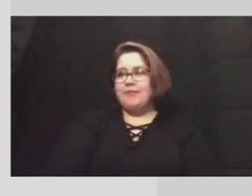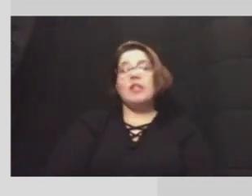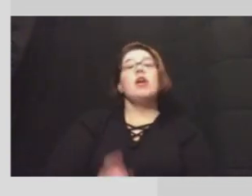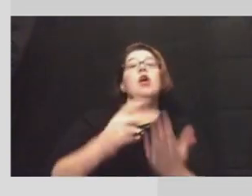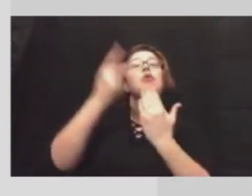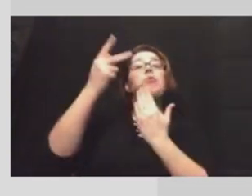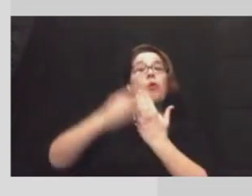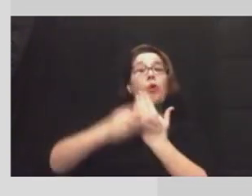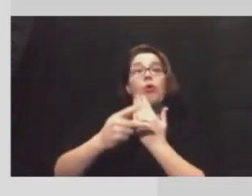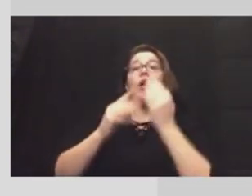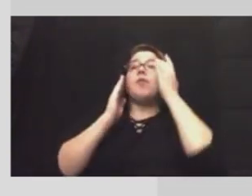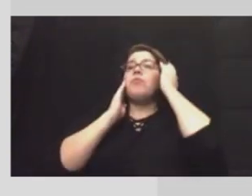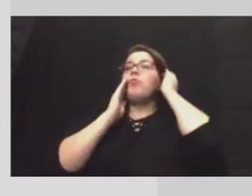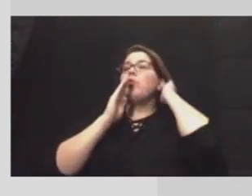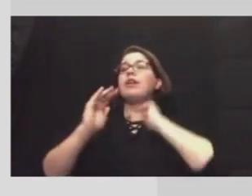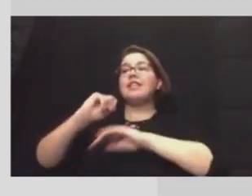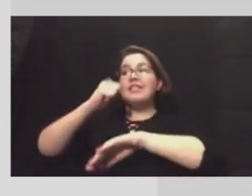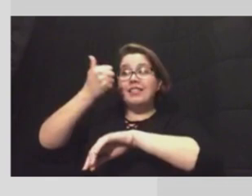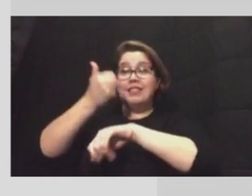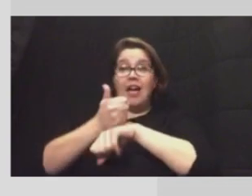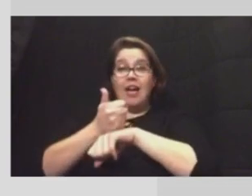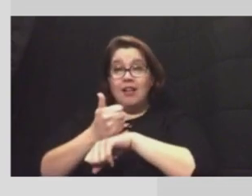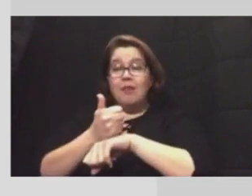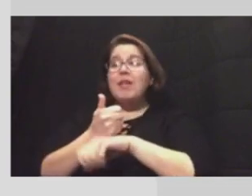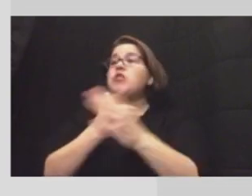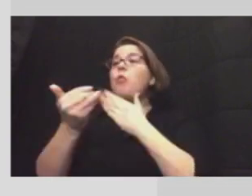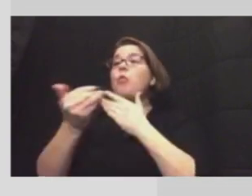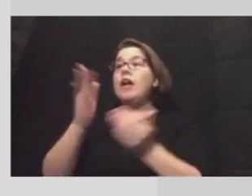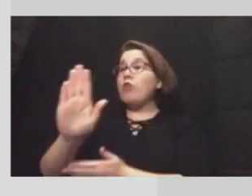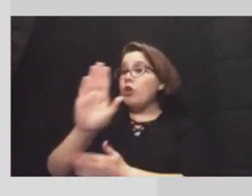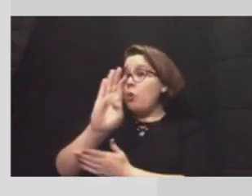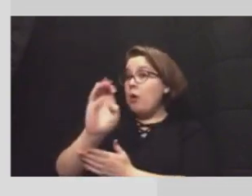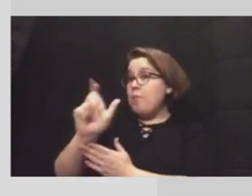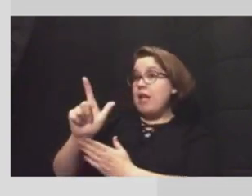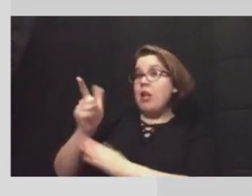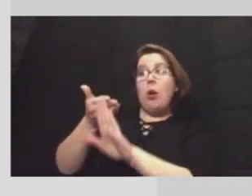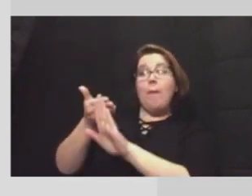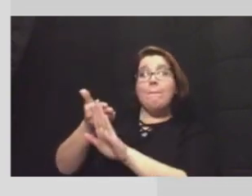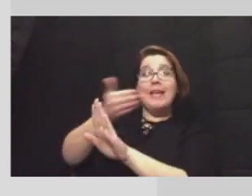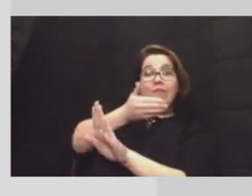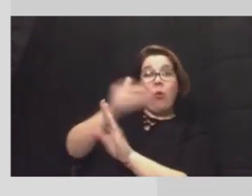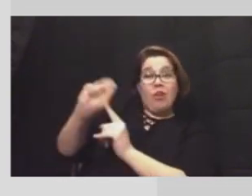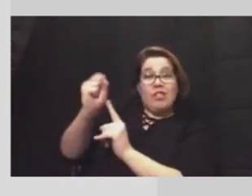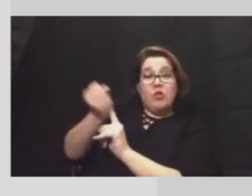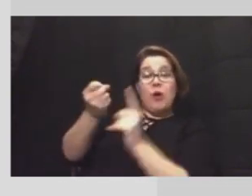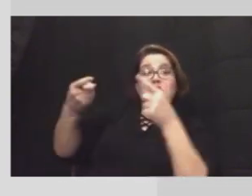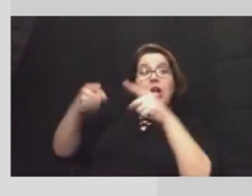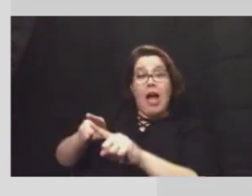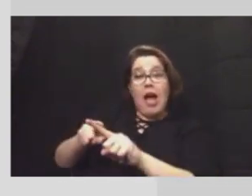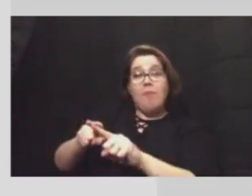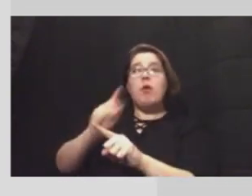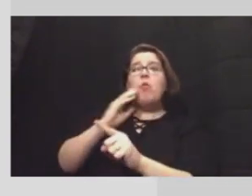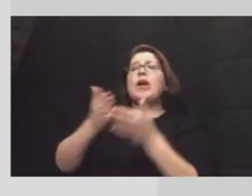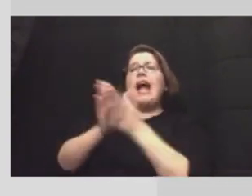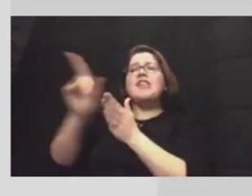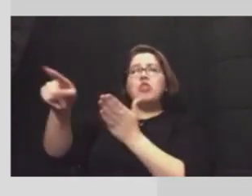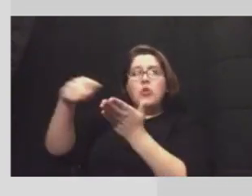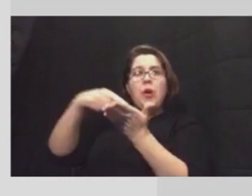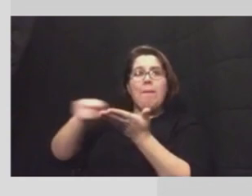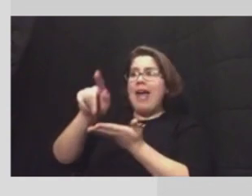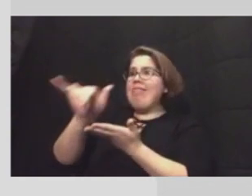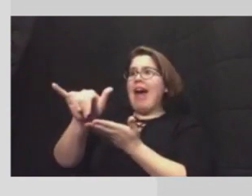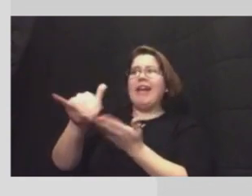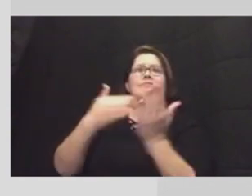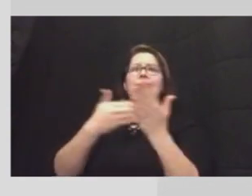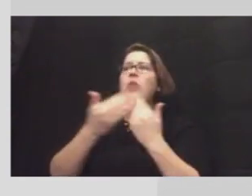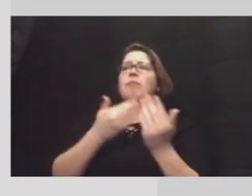we're going to we are going to put in place is whatever your bill was before this happened is we're going to ask you to pay that bill no matter